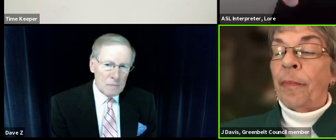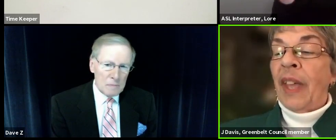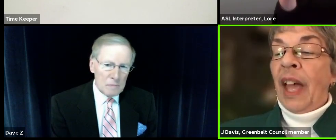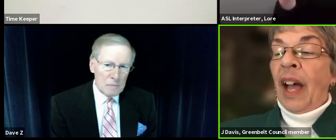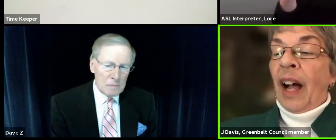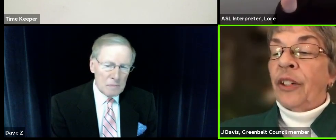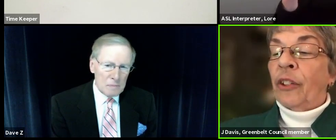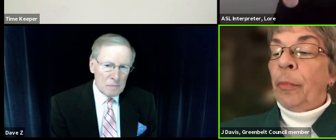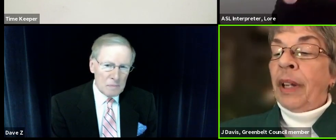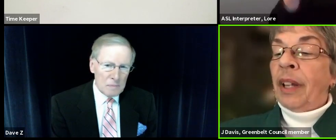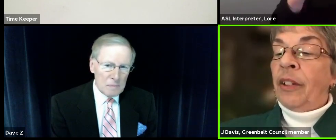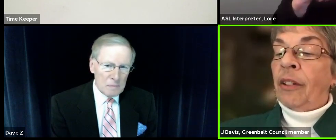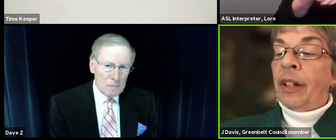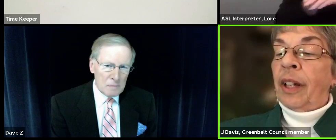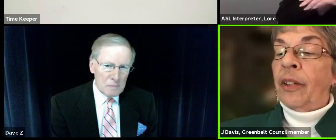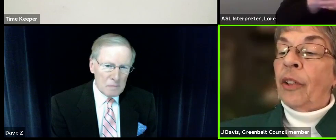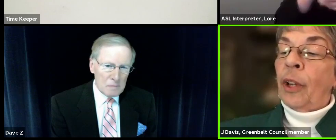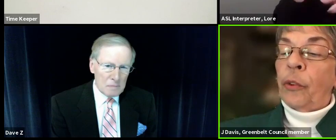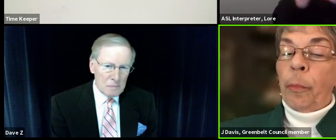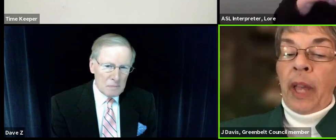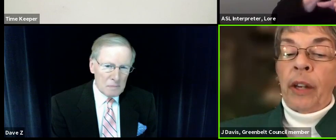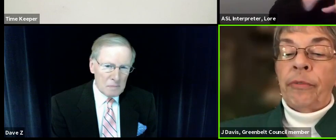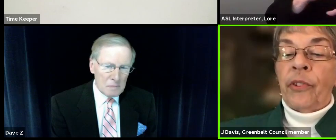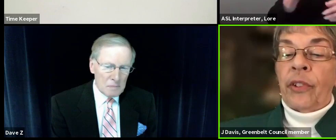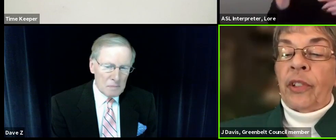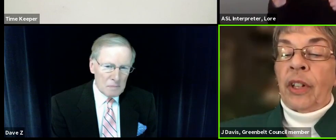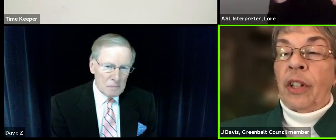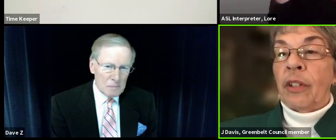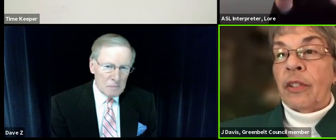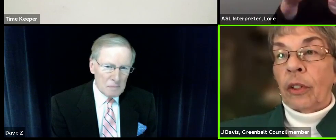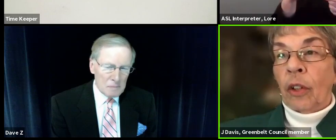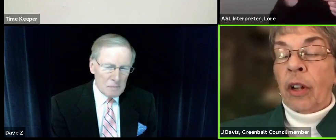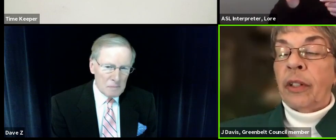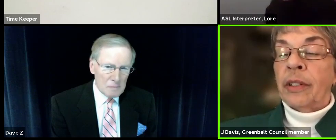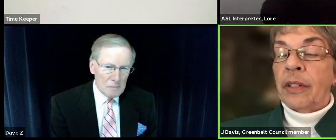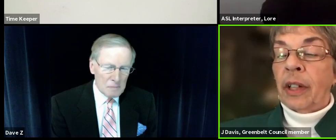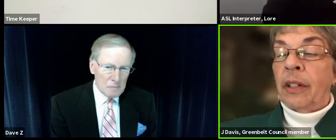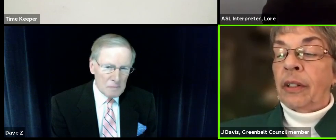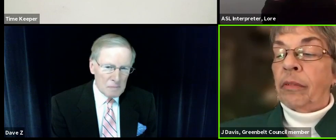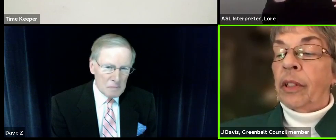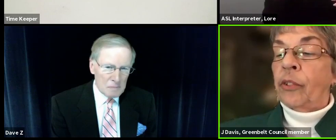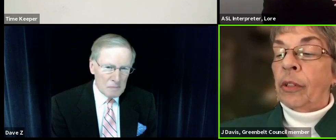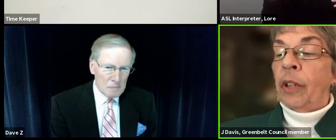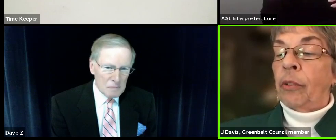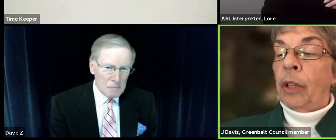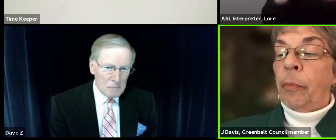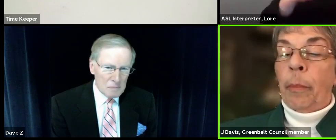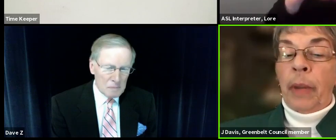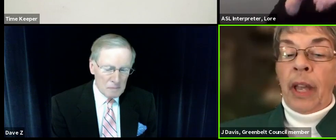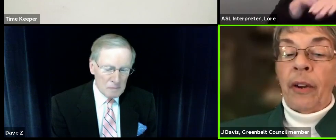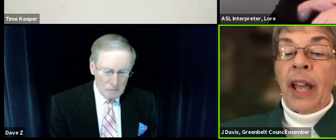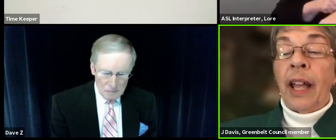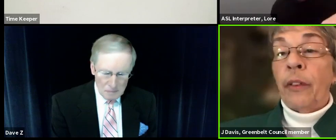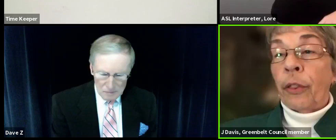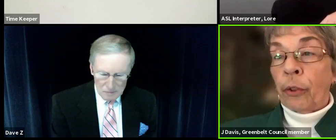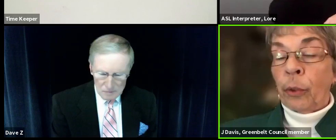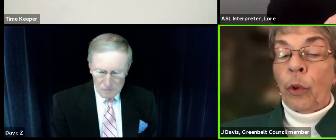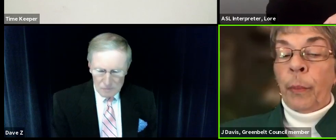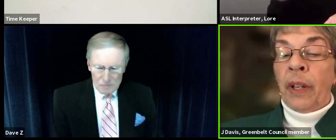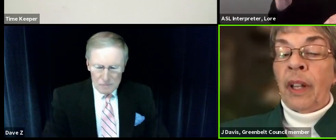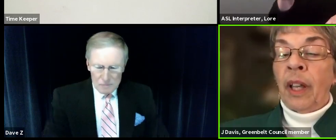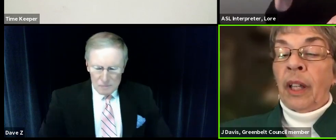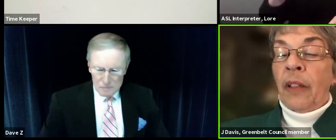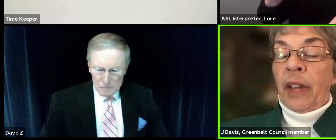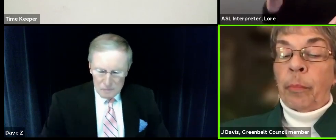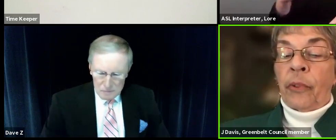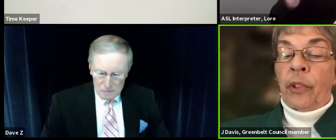council. During my tenure on council, I was mayor for 16 years, the longest consecutively serving Greenbelt mayor and the third